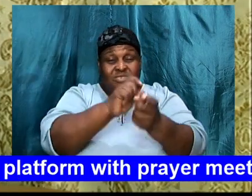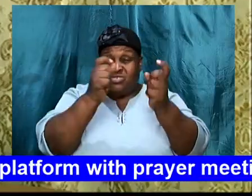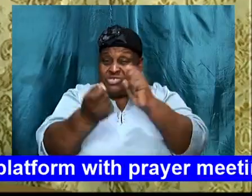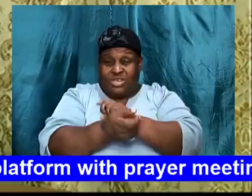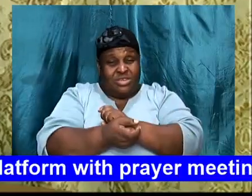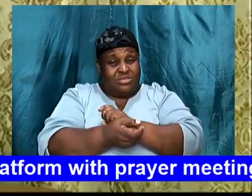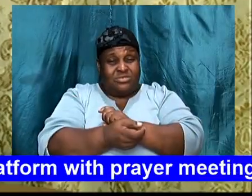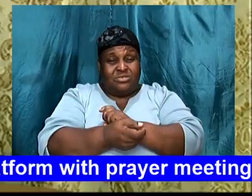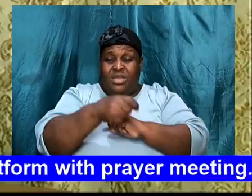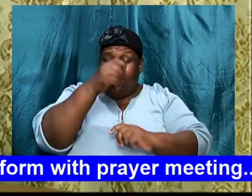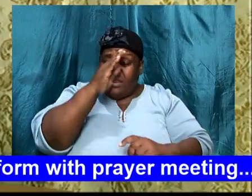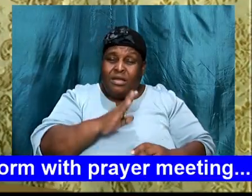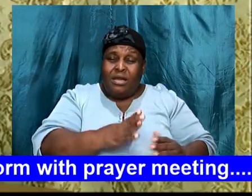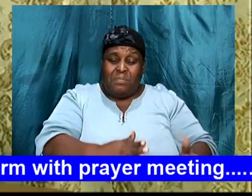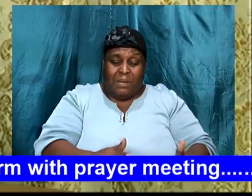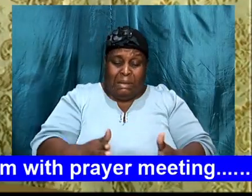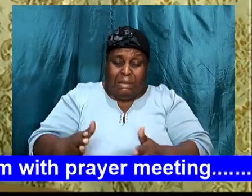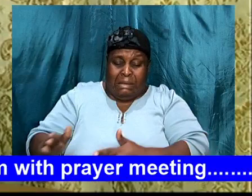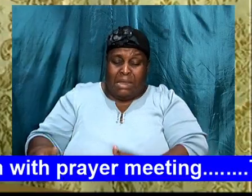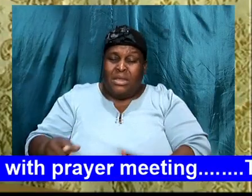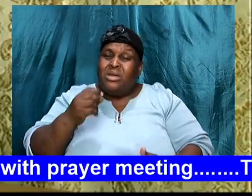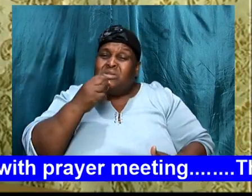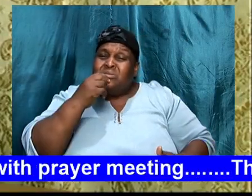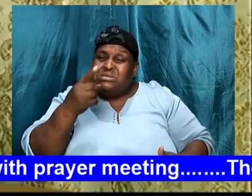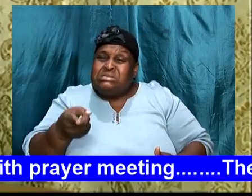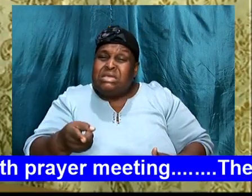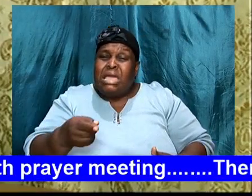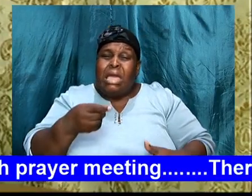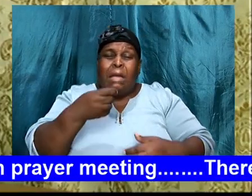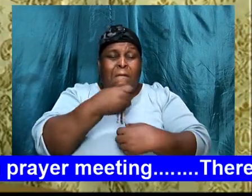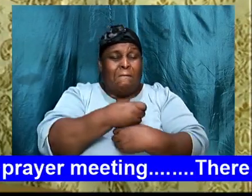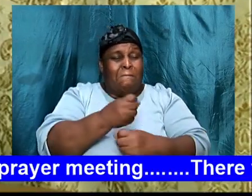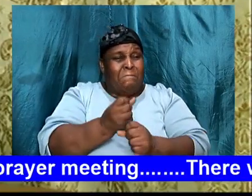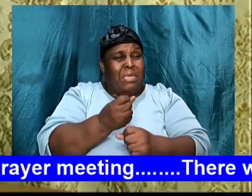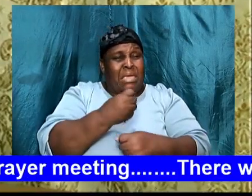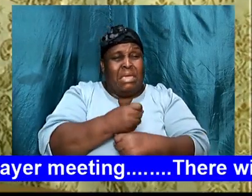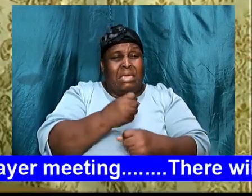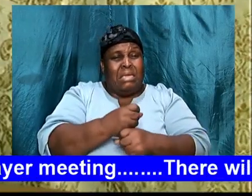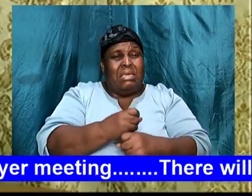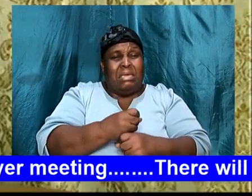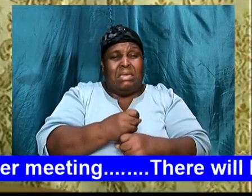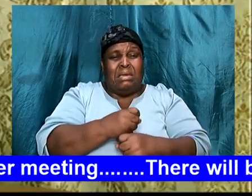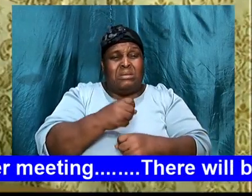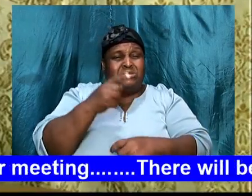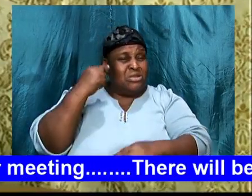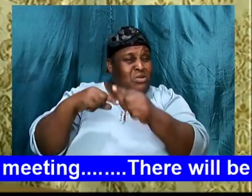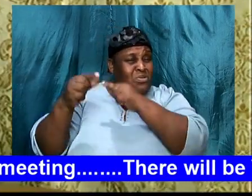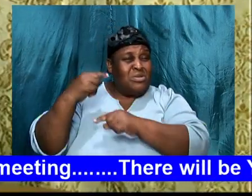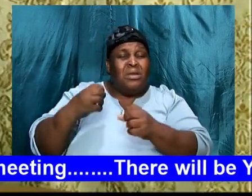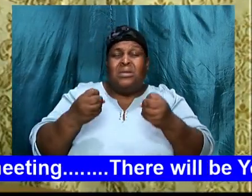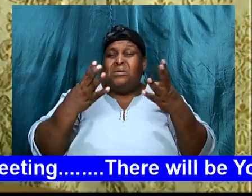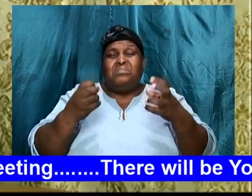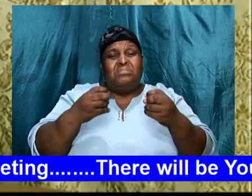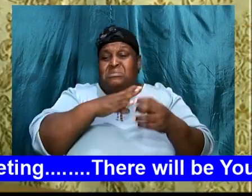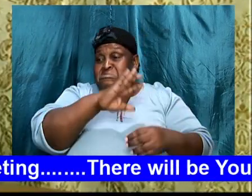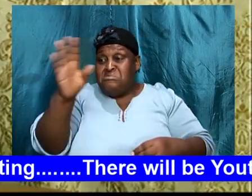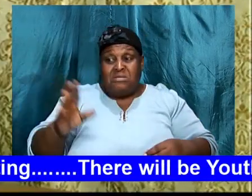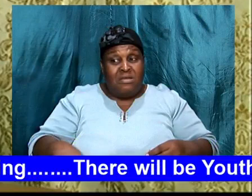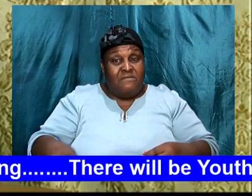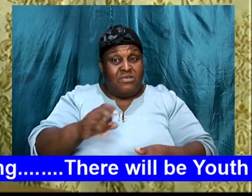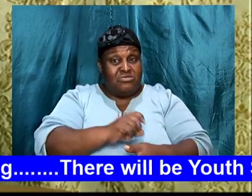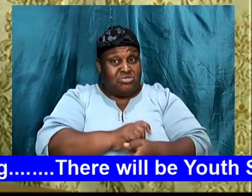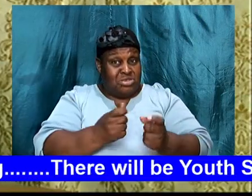and God's plan, to say, I will make your seed, innumerable, did not change, as a matter of fact, it seems like,